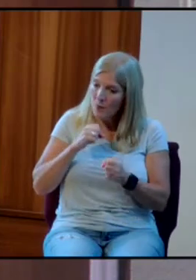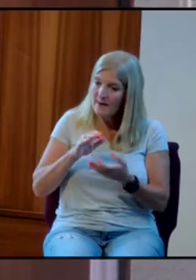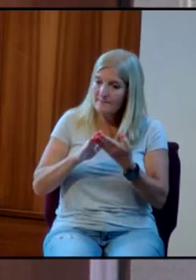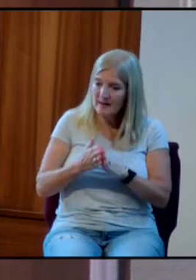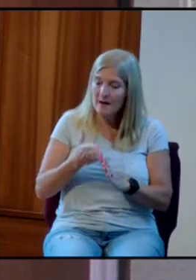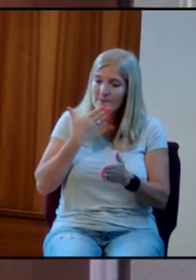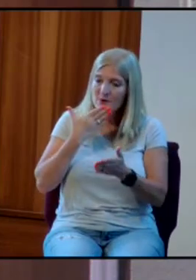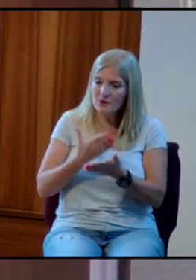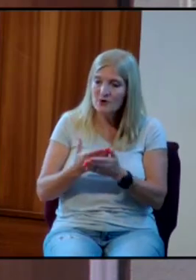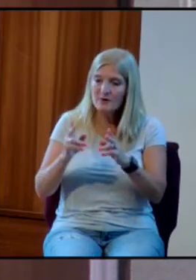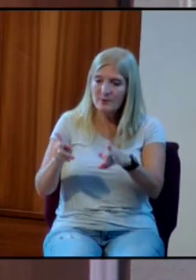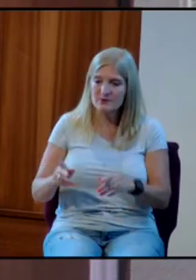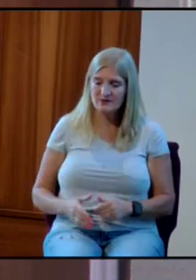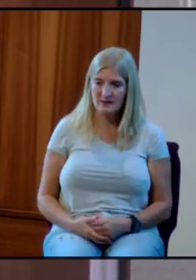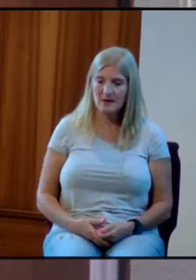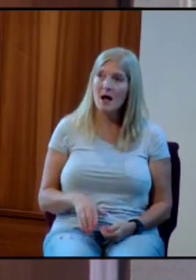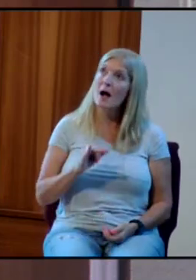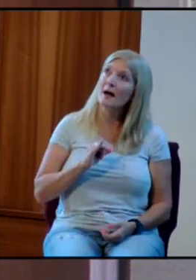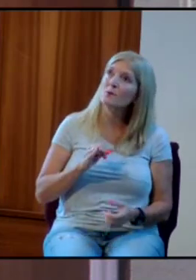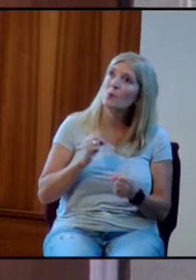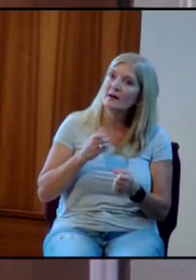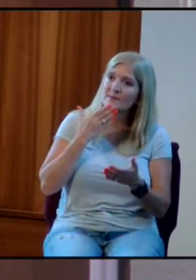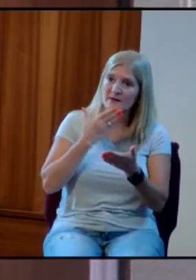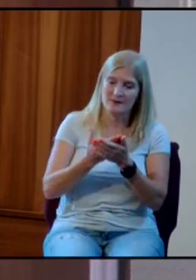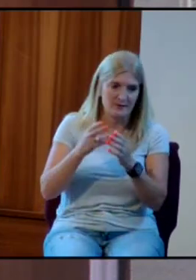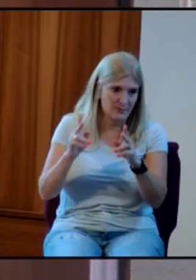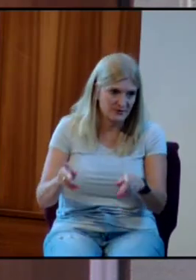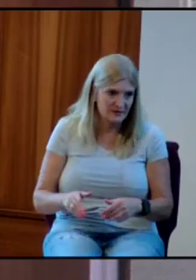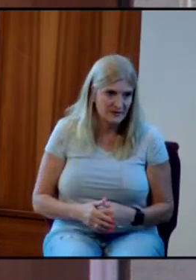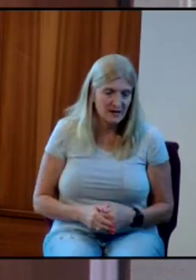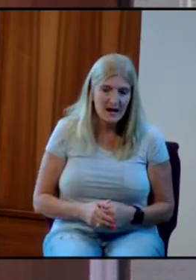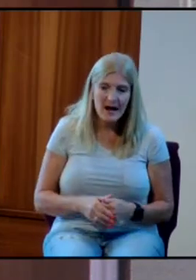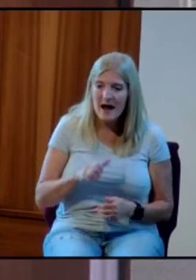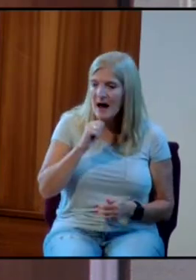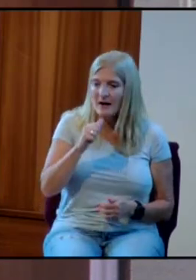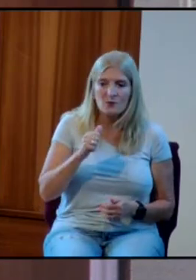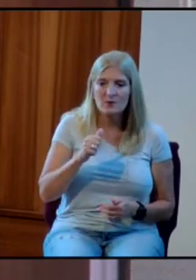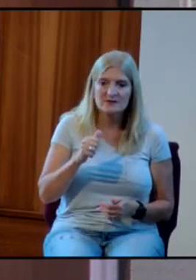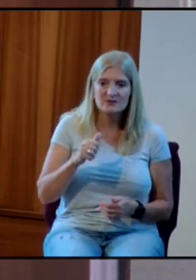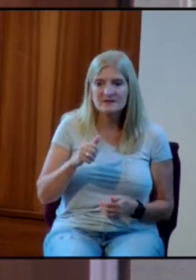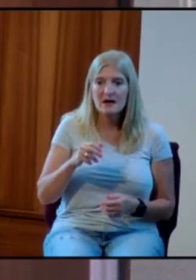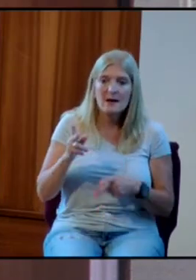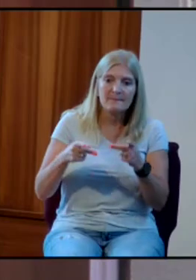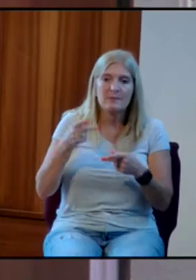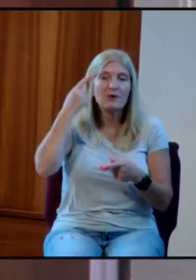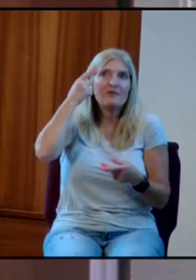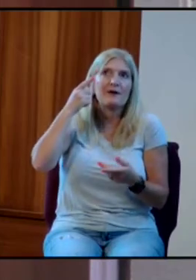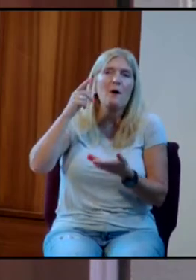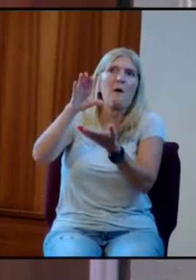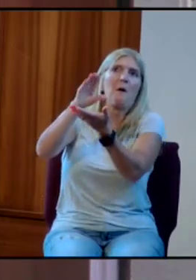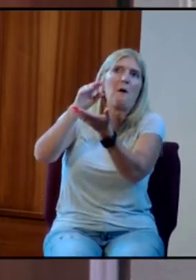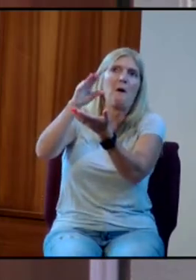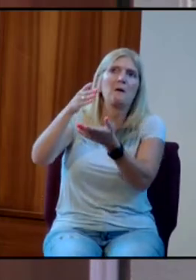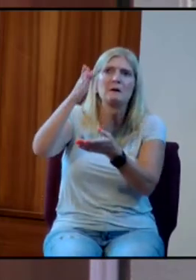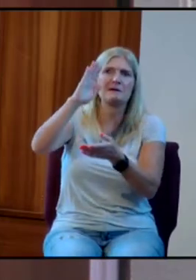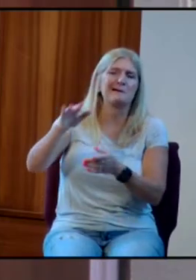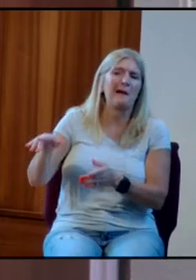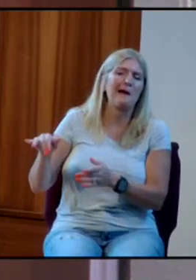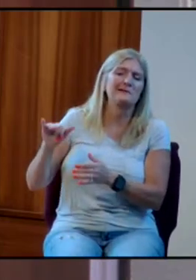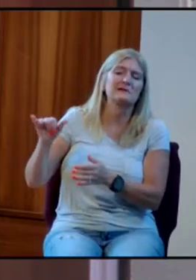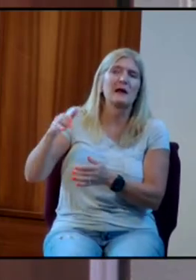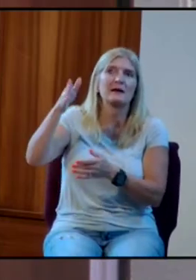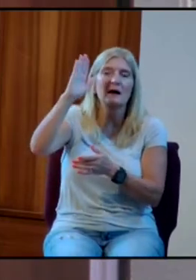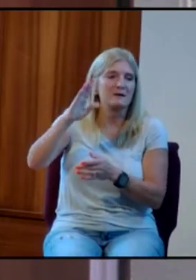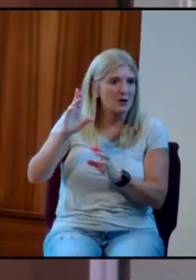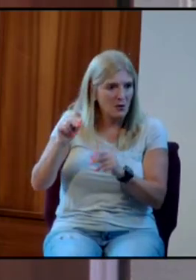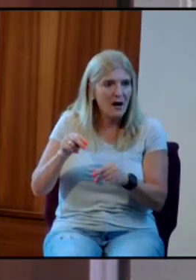I really want to be a good person. I don't want to just have a good image. I just don't want to make a good impression. I